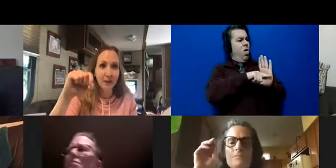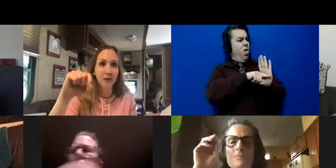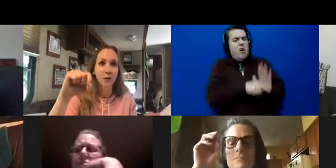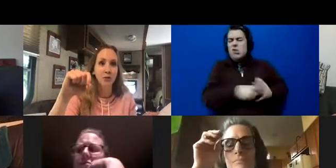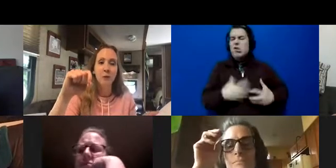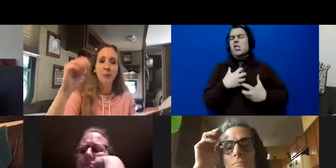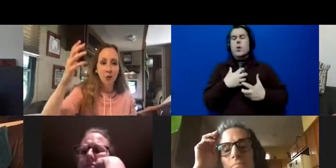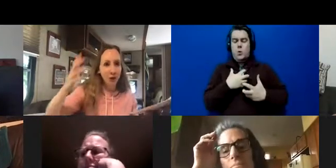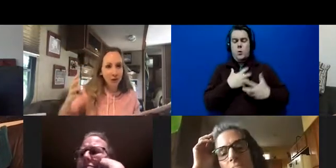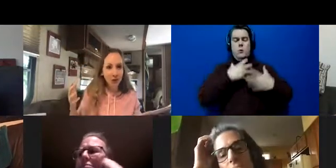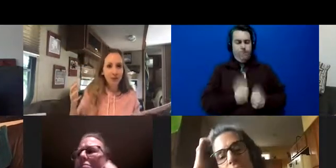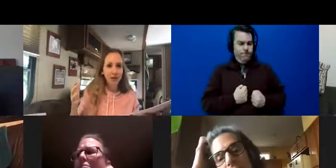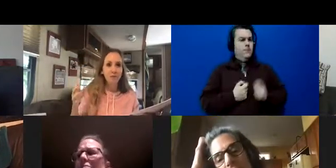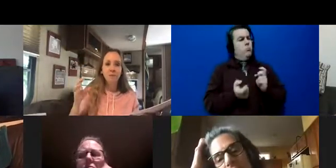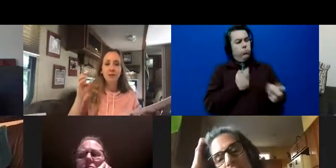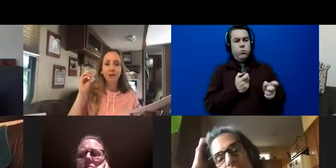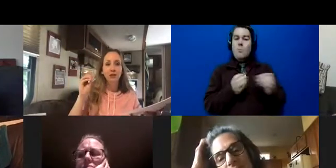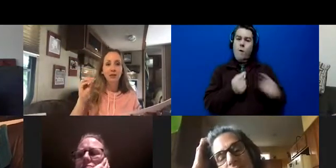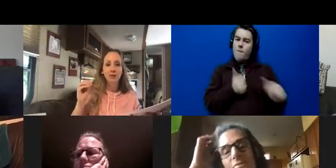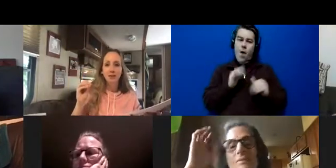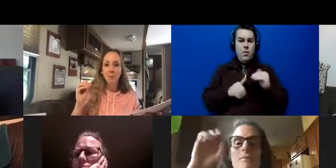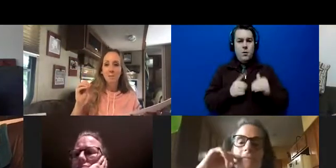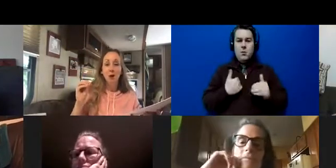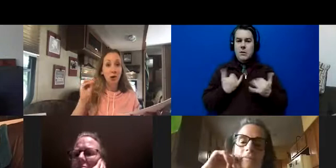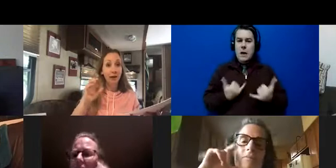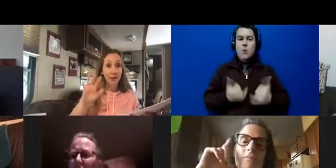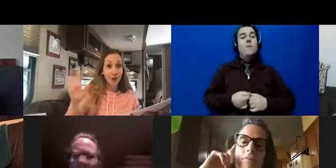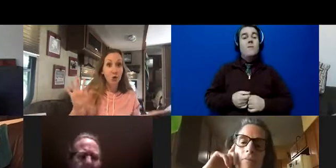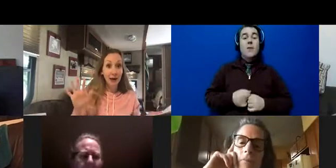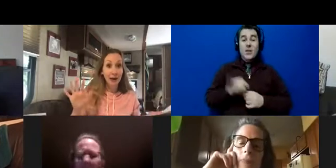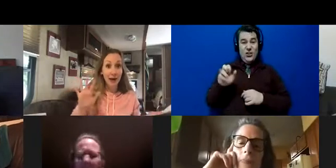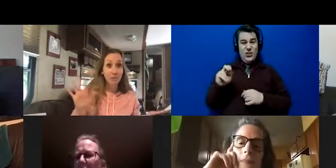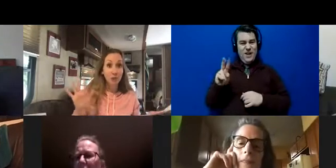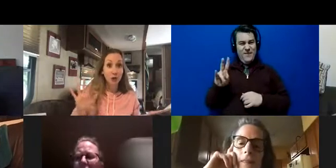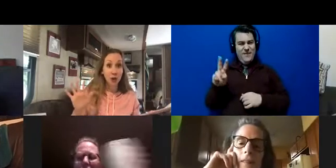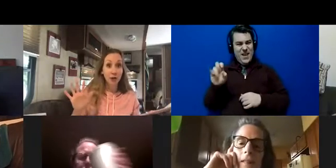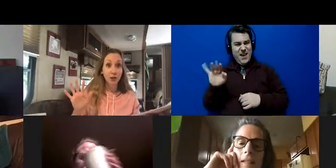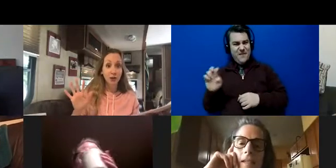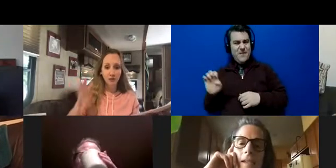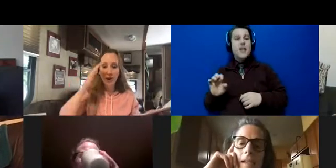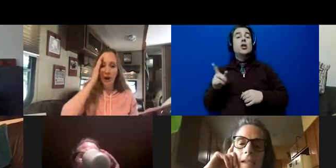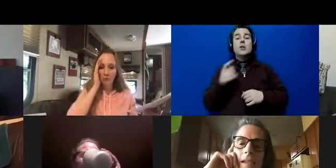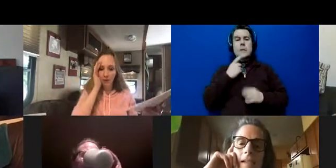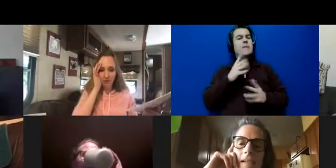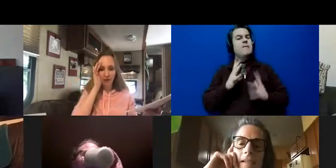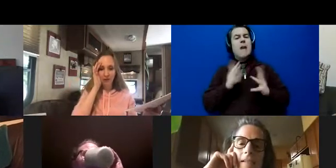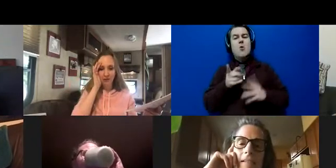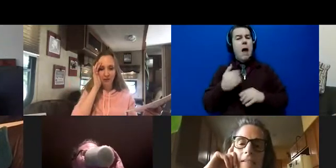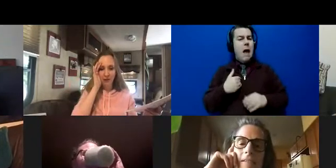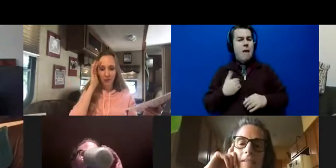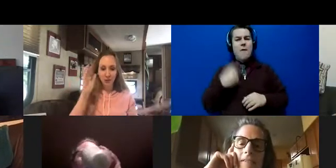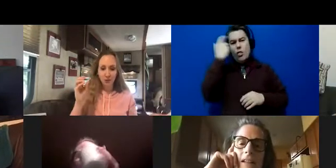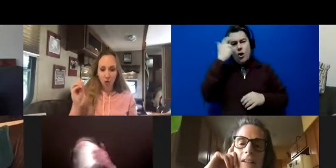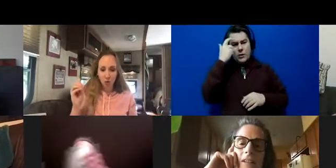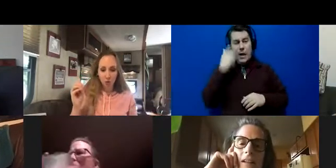than I do. You know how Genevieve, she says, all right, it's okay to have those thoughts of, I'm really bad at